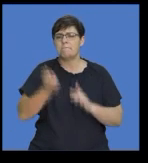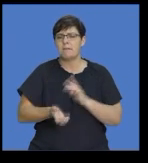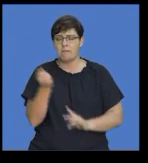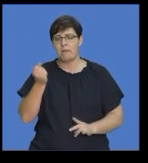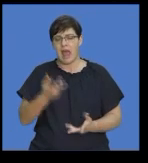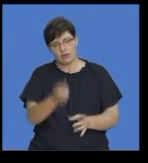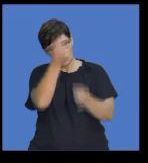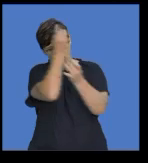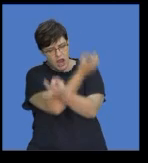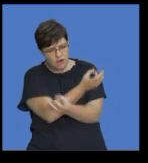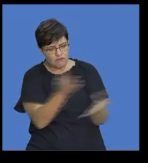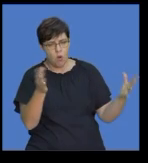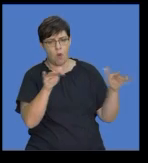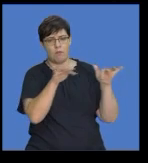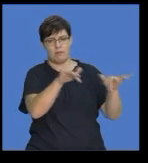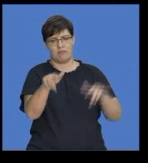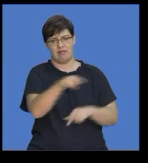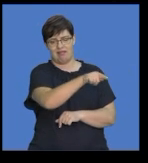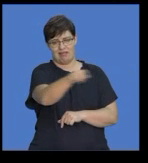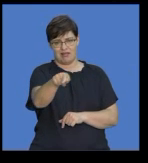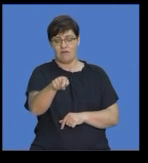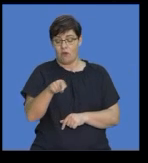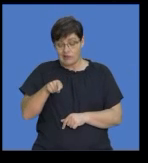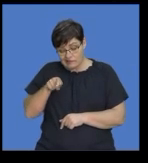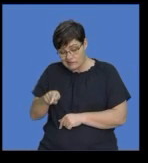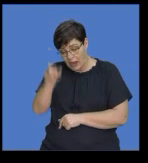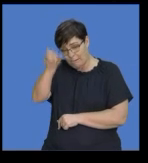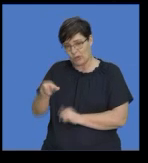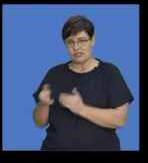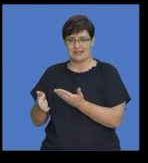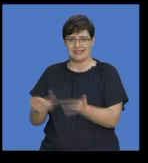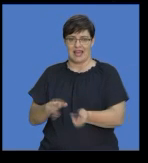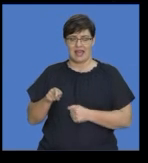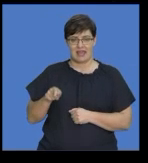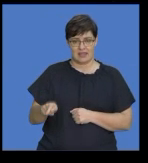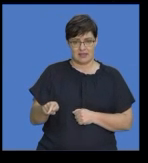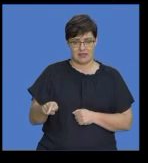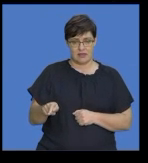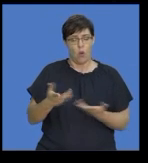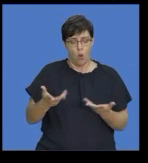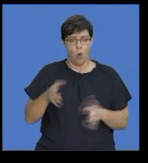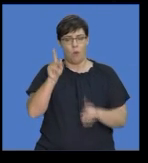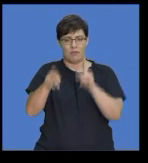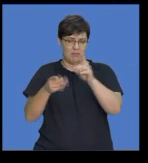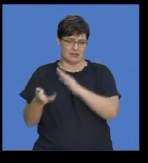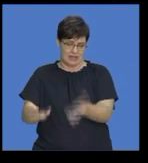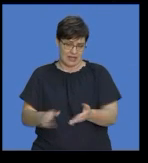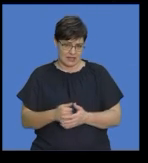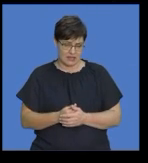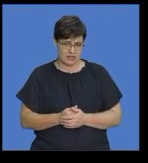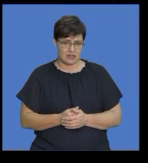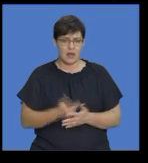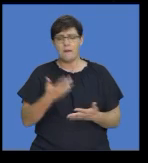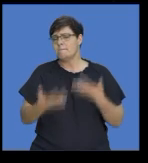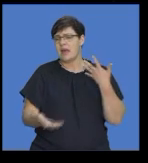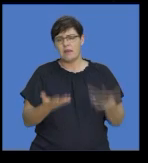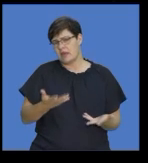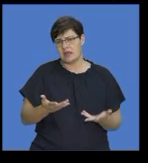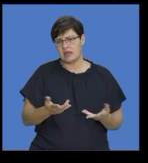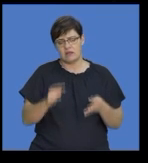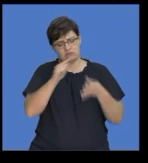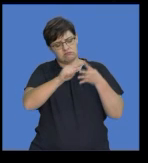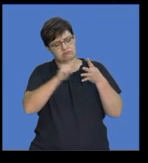notifications about a recently deceased person or people. And they may have several different